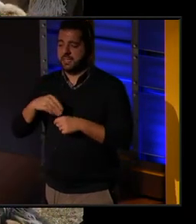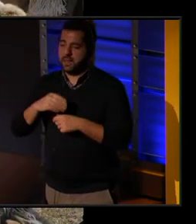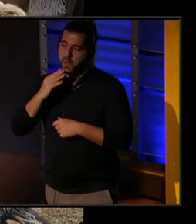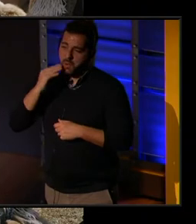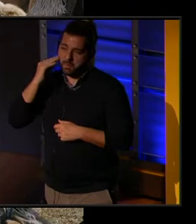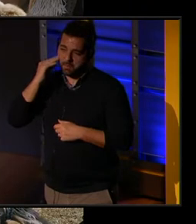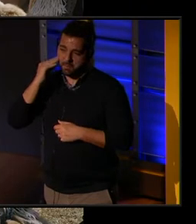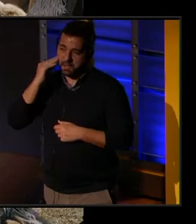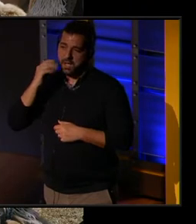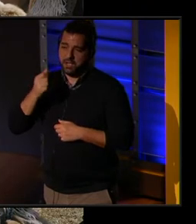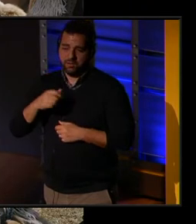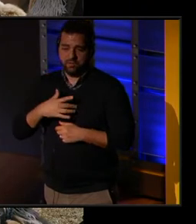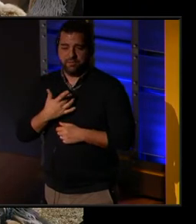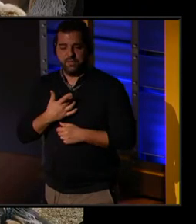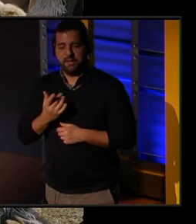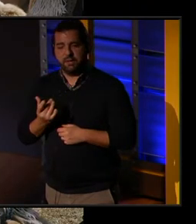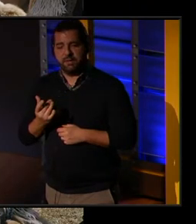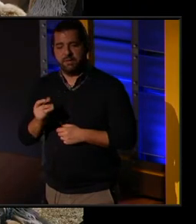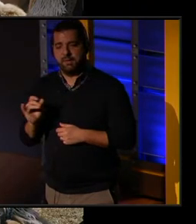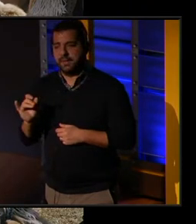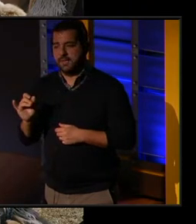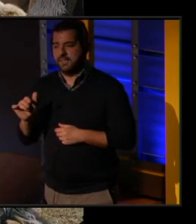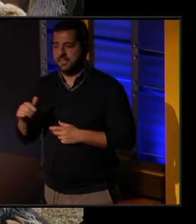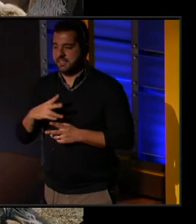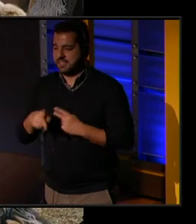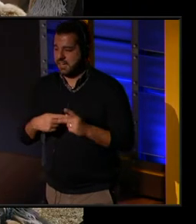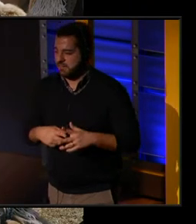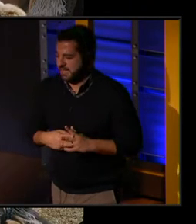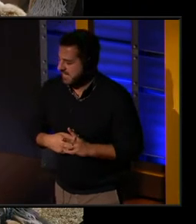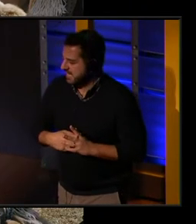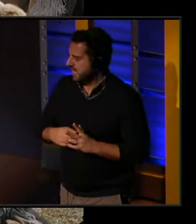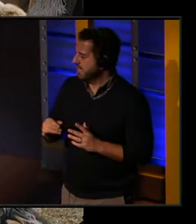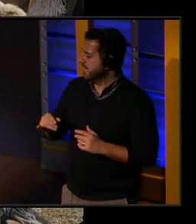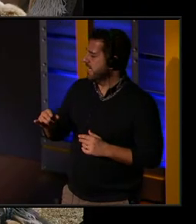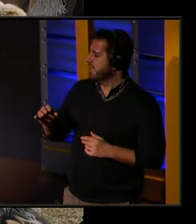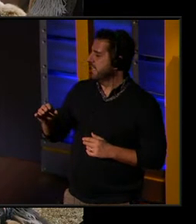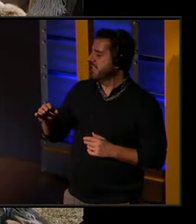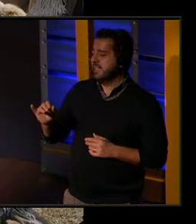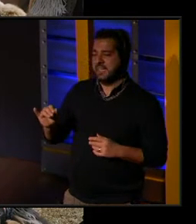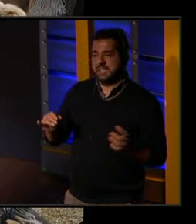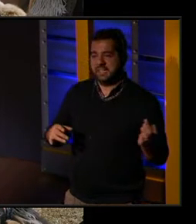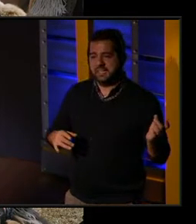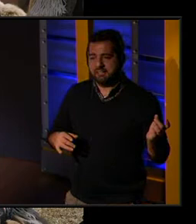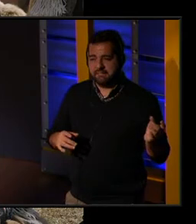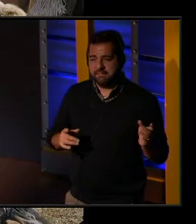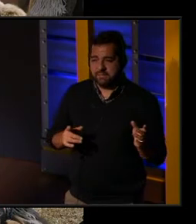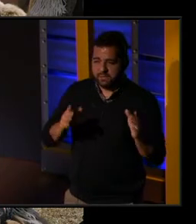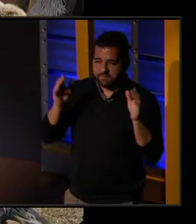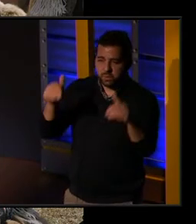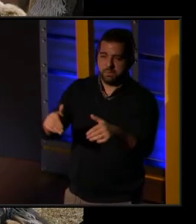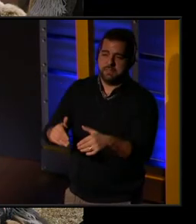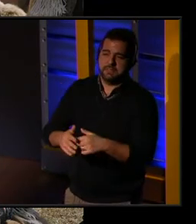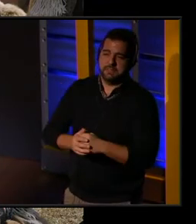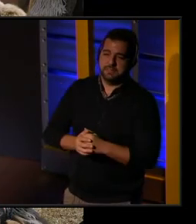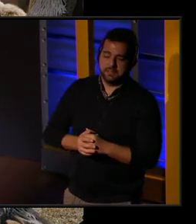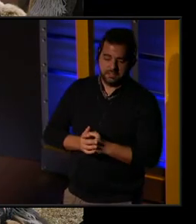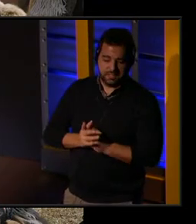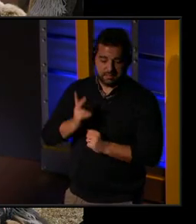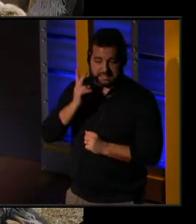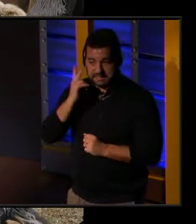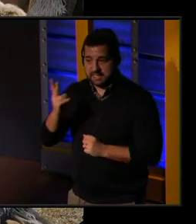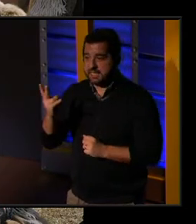I could feel like this kind of beginning of like a fine-tuned instrument starting to happen. And as I would see